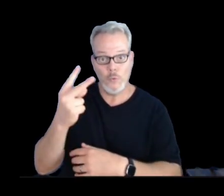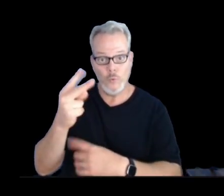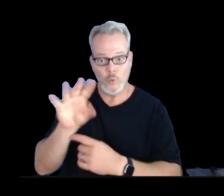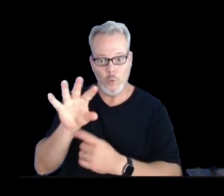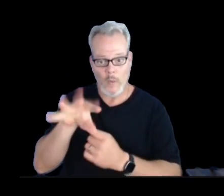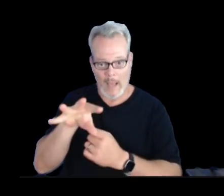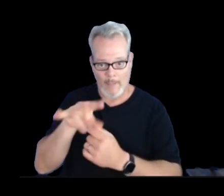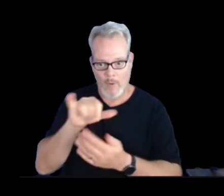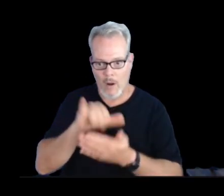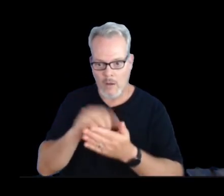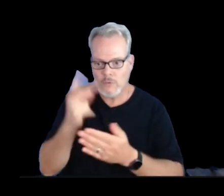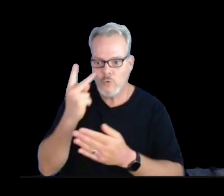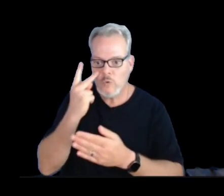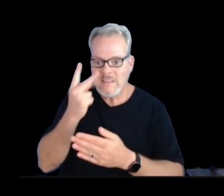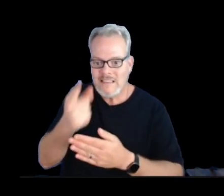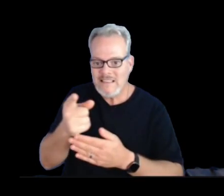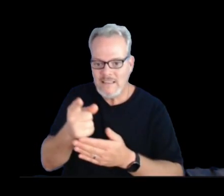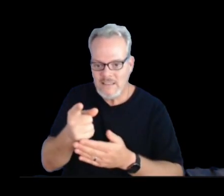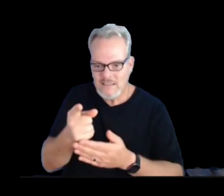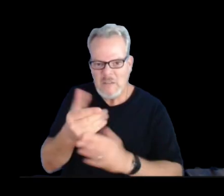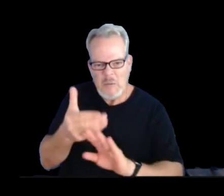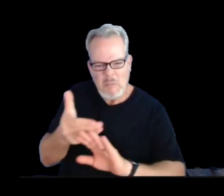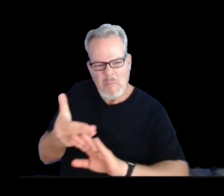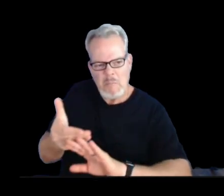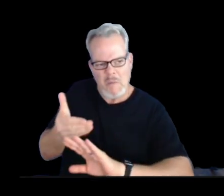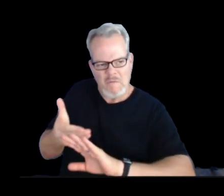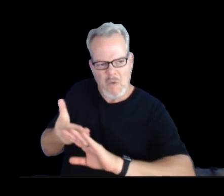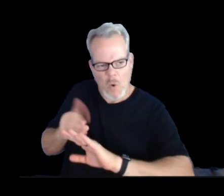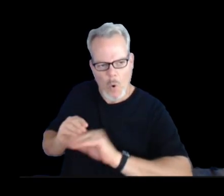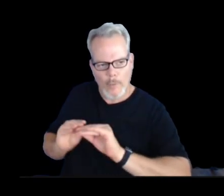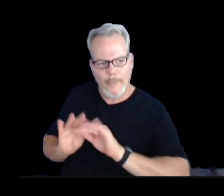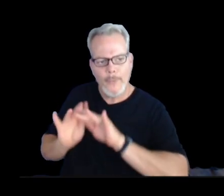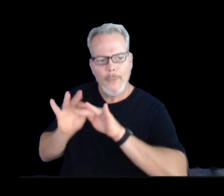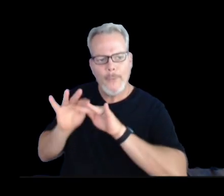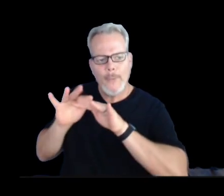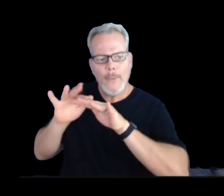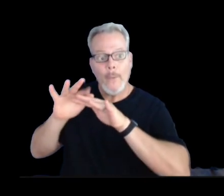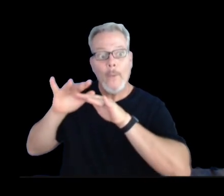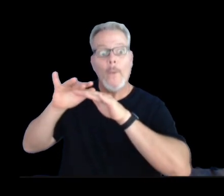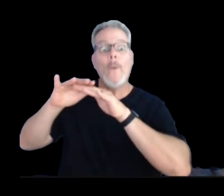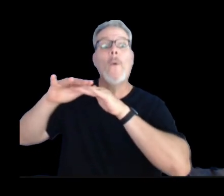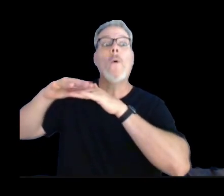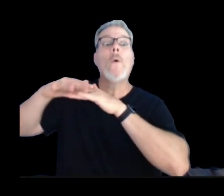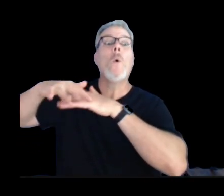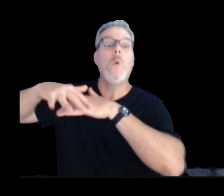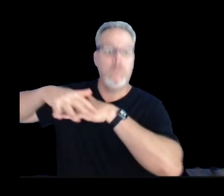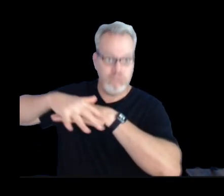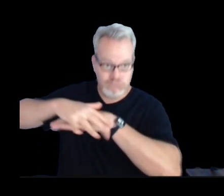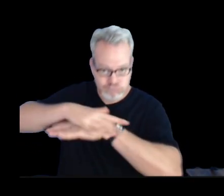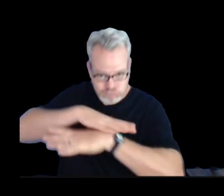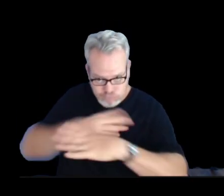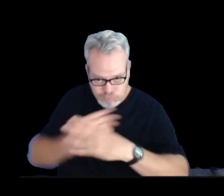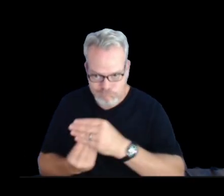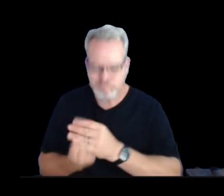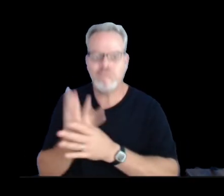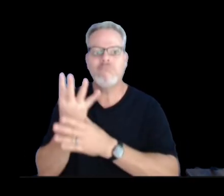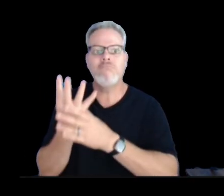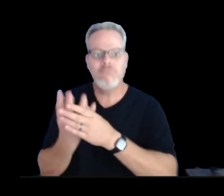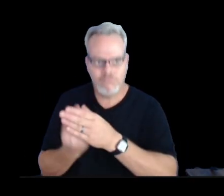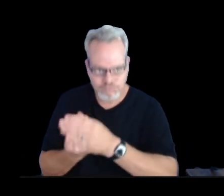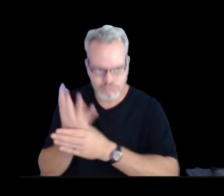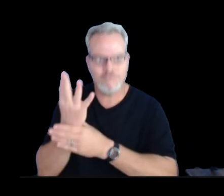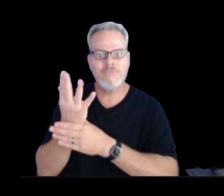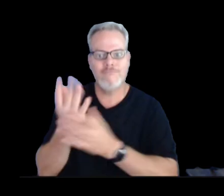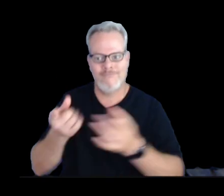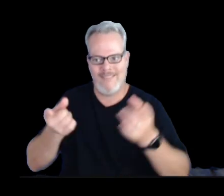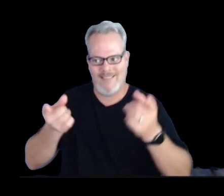precursory ooze-ups and overflows and then a main burst of lava coming after that. That